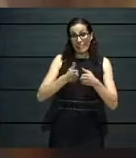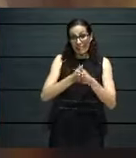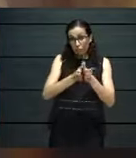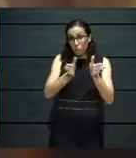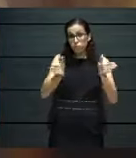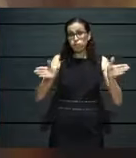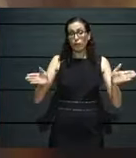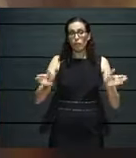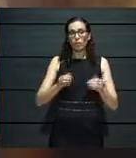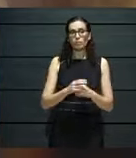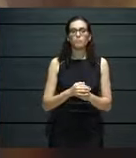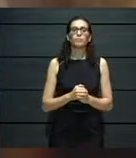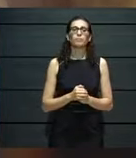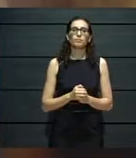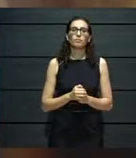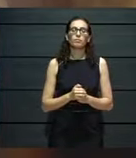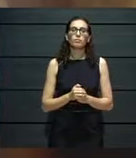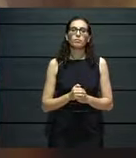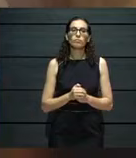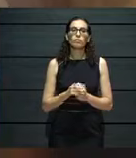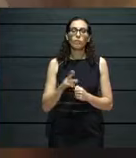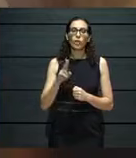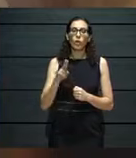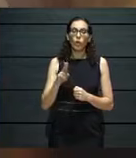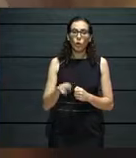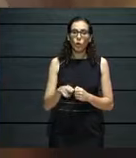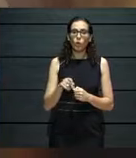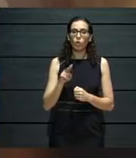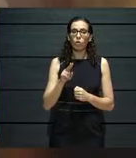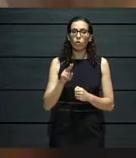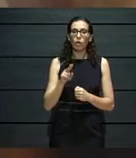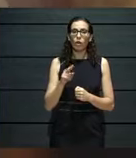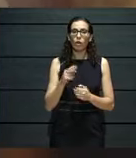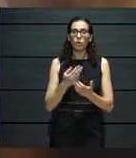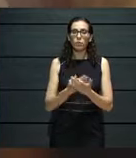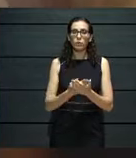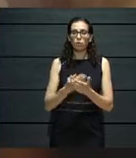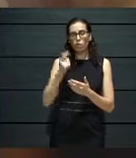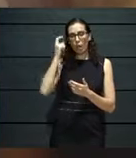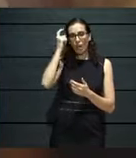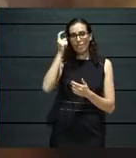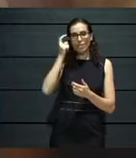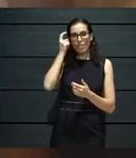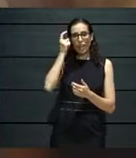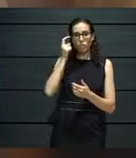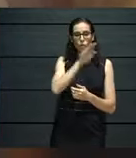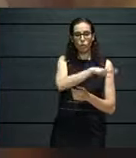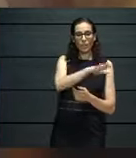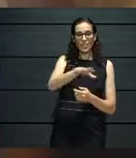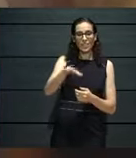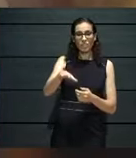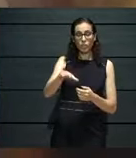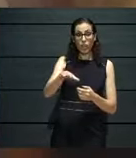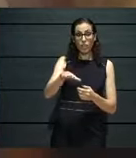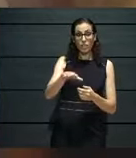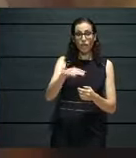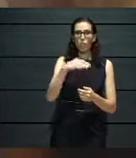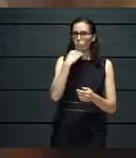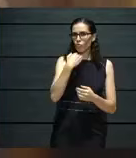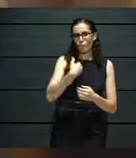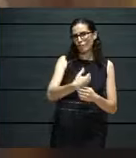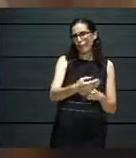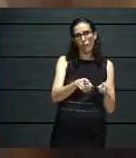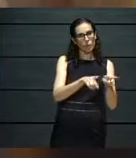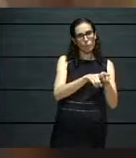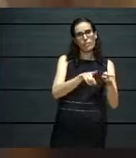something I'd like to add is even the importance of thinking of your audience as something which can evolve. So always